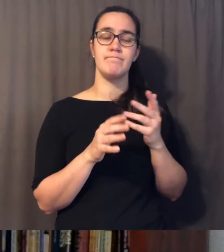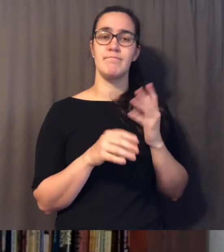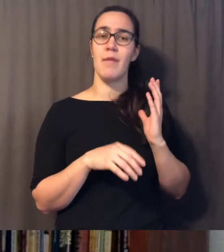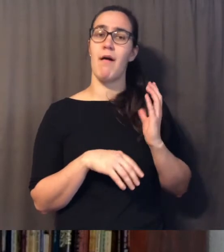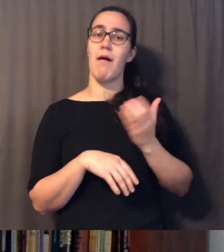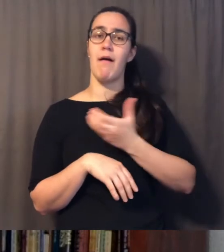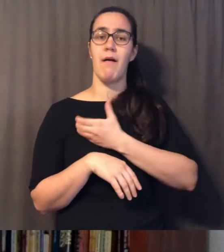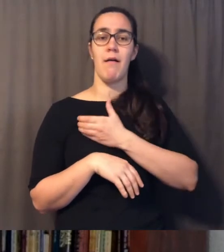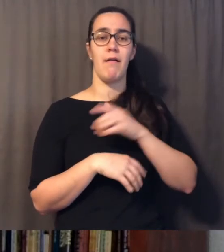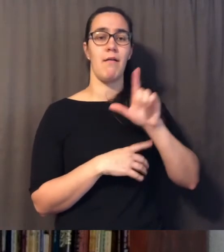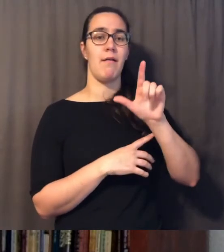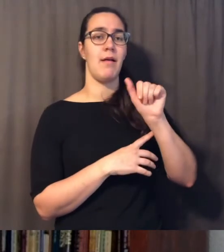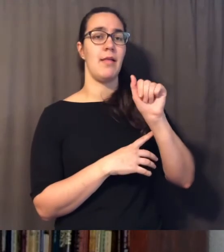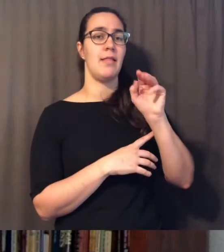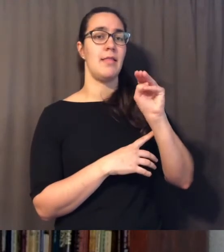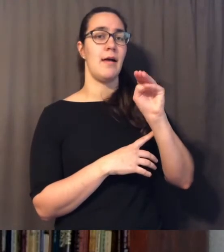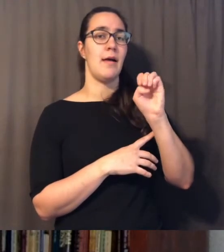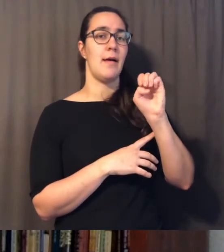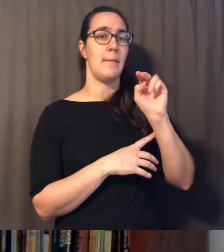our laments to god